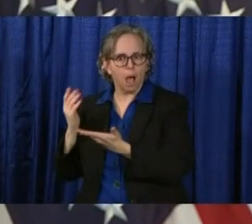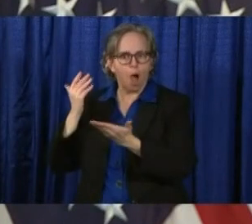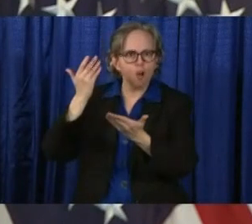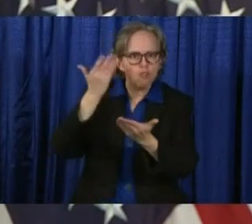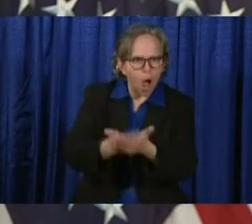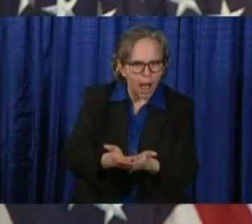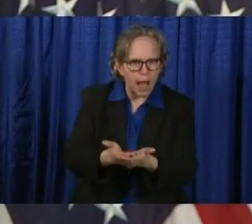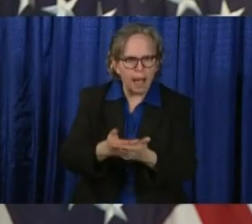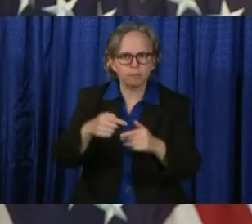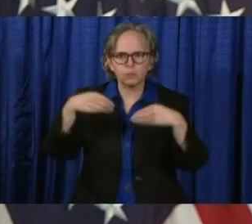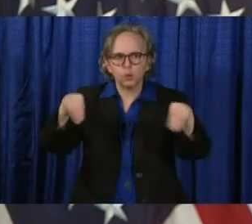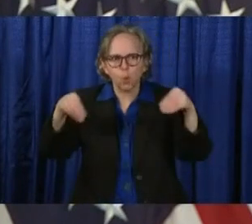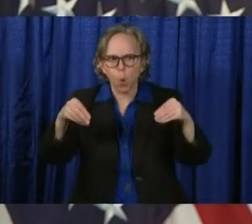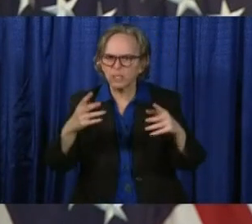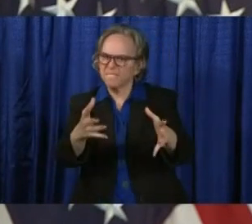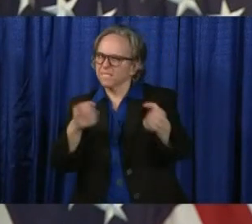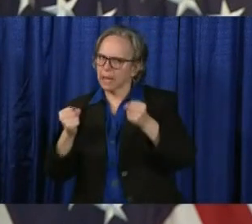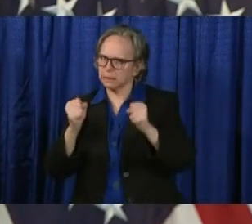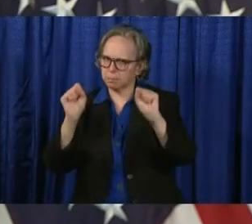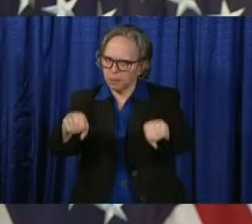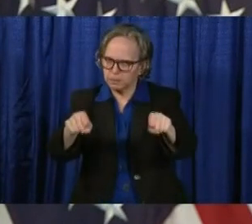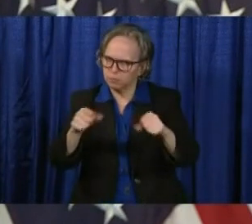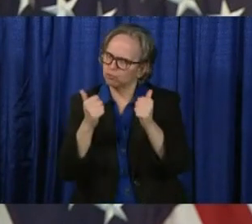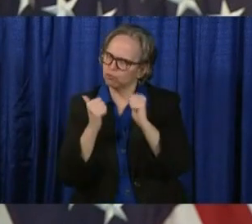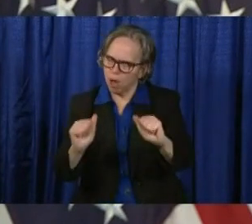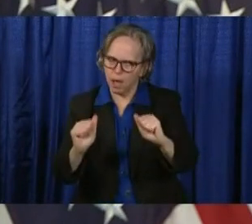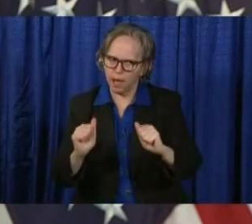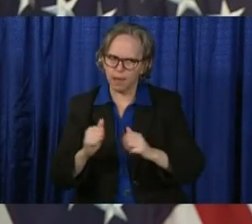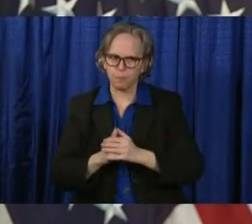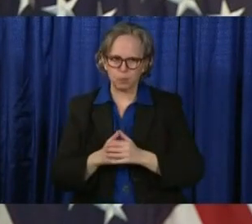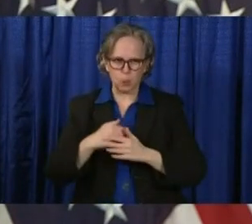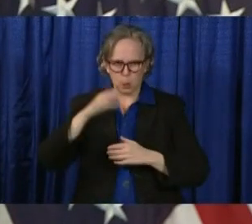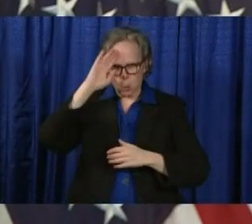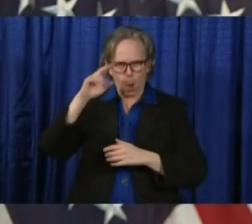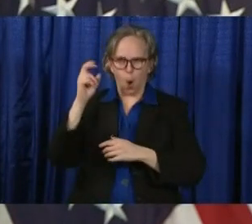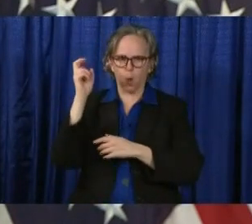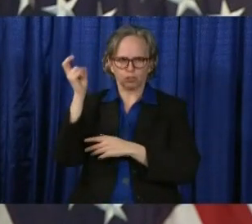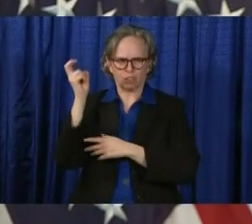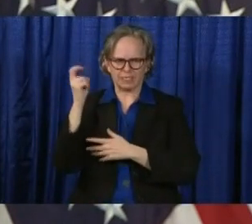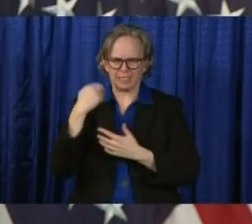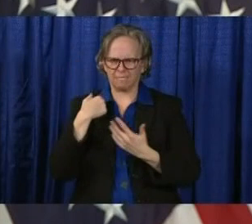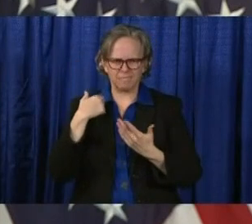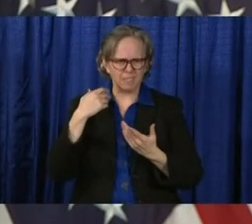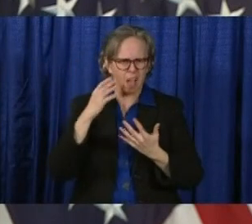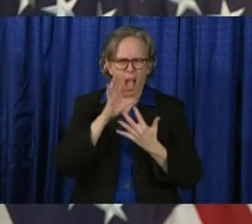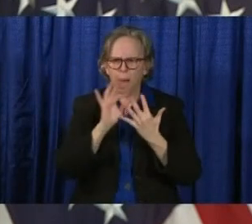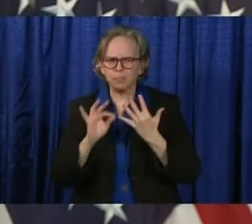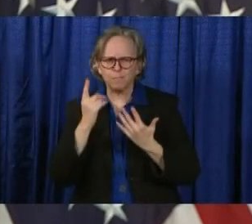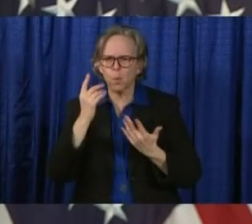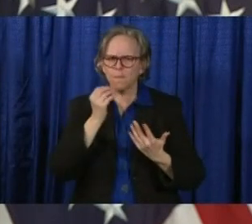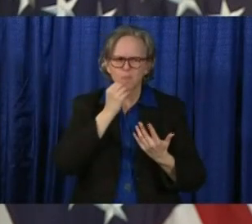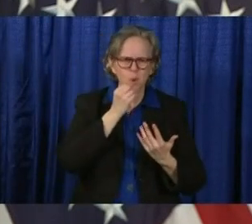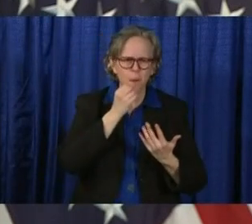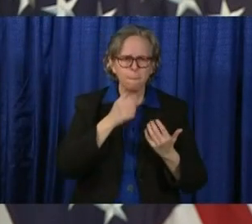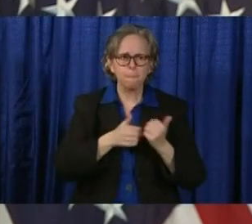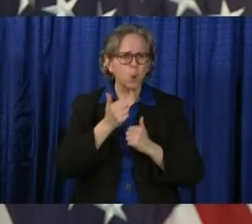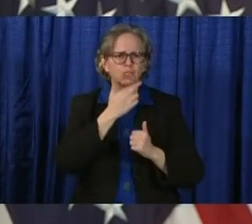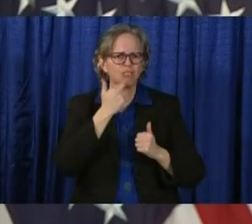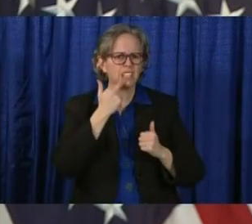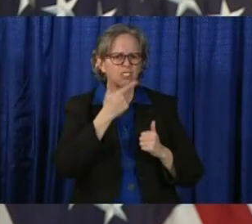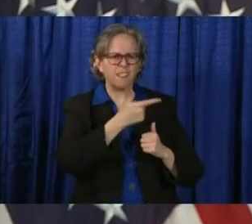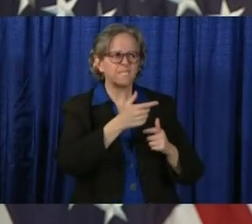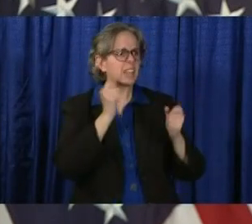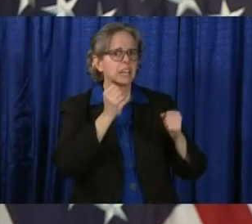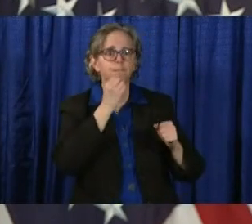options these days, as many restaurants move to drive-through-only operations. So we are working with mobile food vendors to find